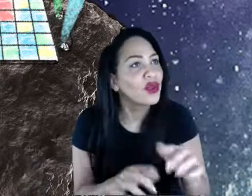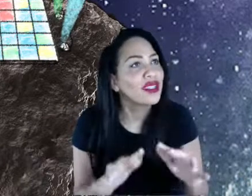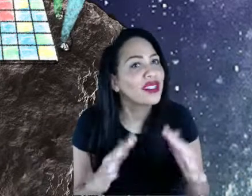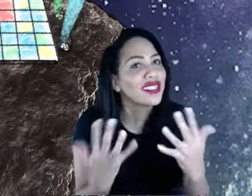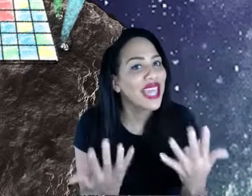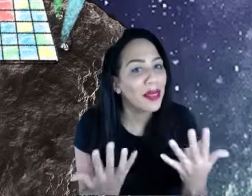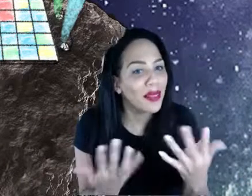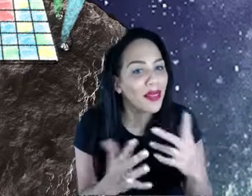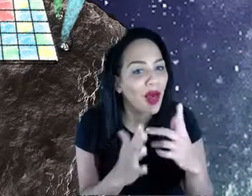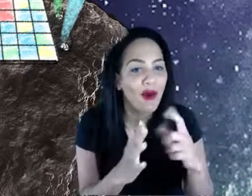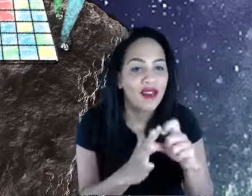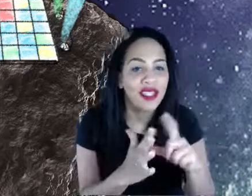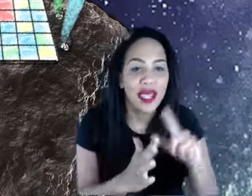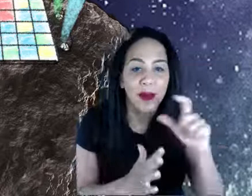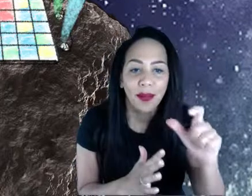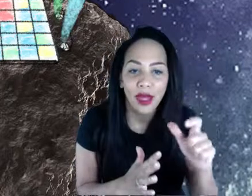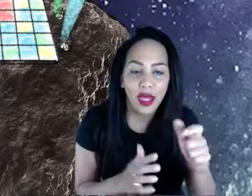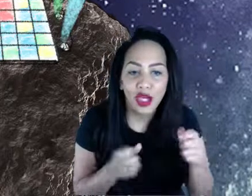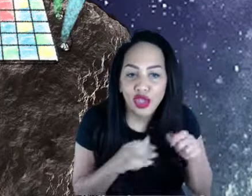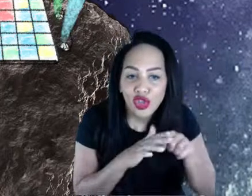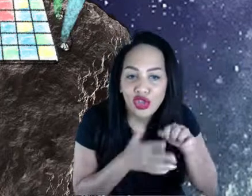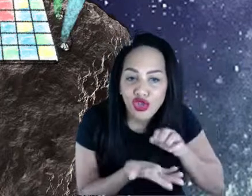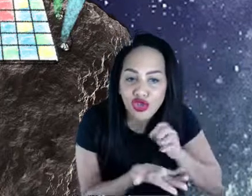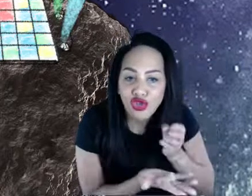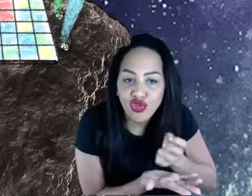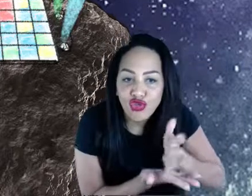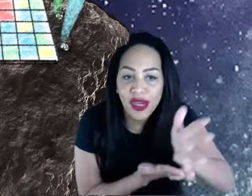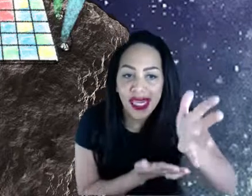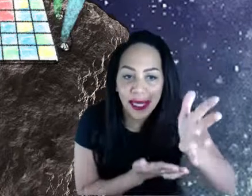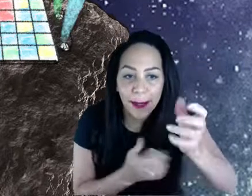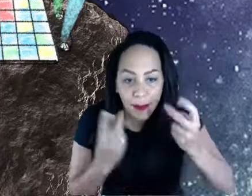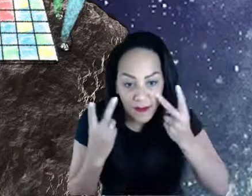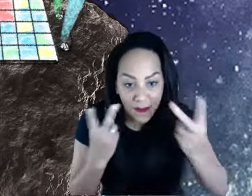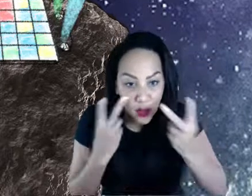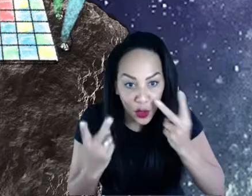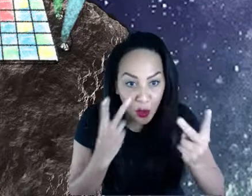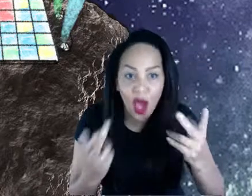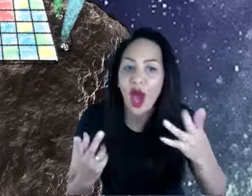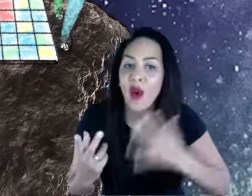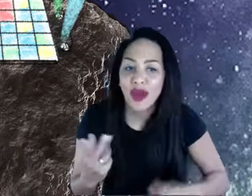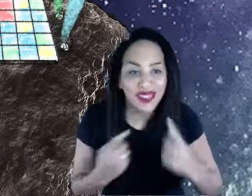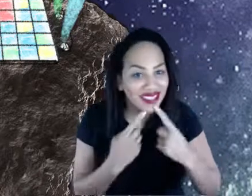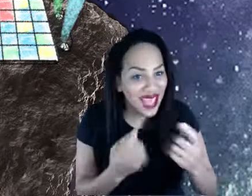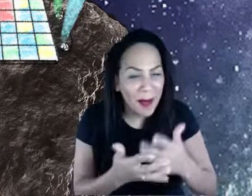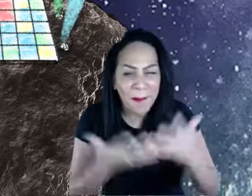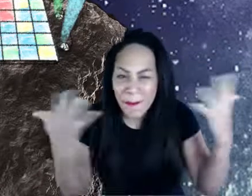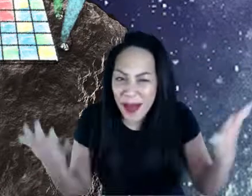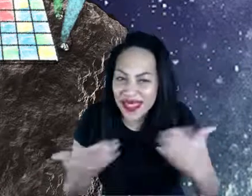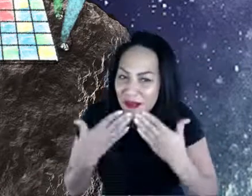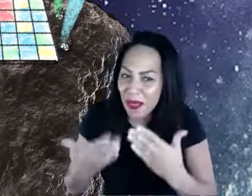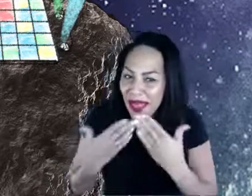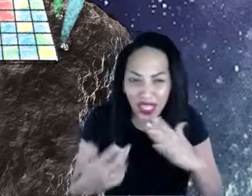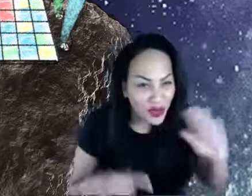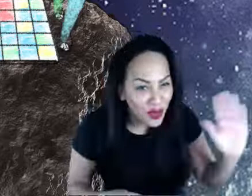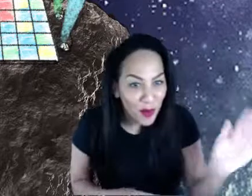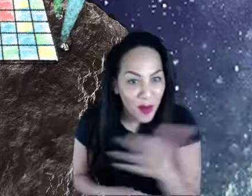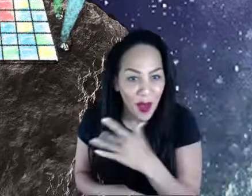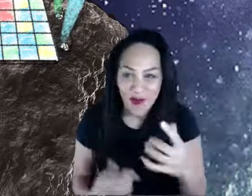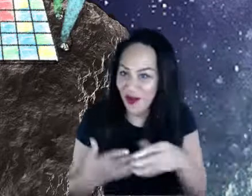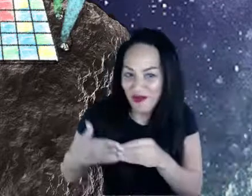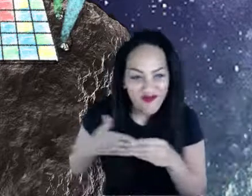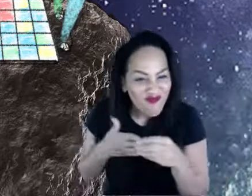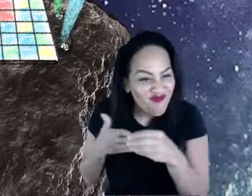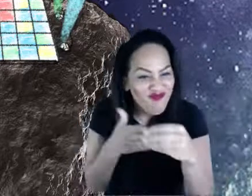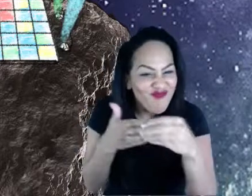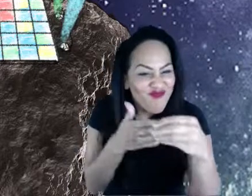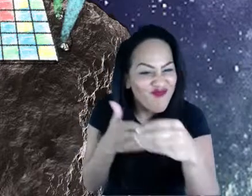Stephanie Keperson, here in the studio, which will be live in the building. And I'm going to say a massive thank you to you both for showing us around the world and for joining